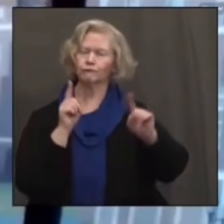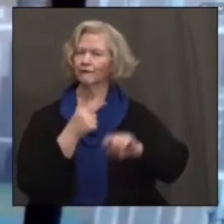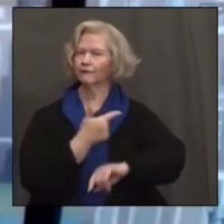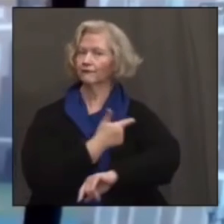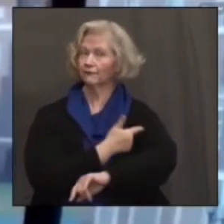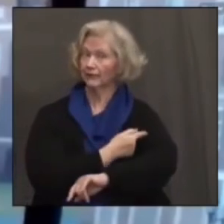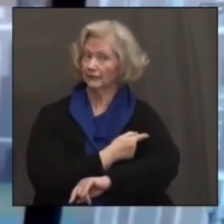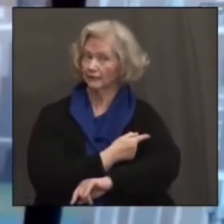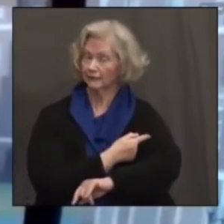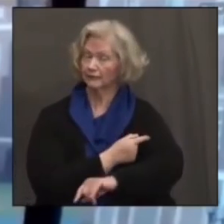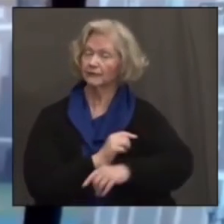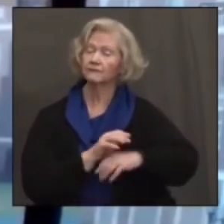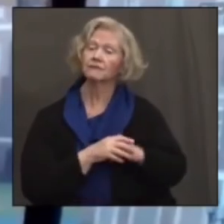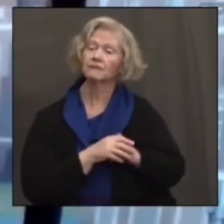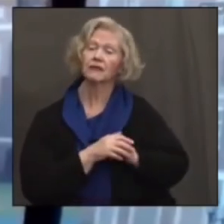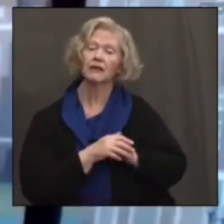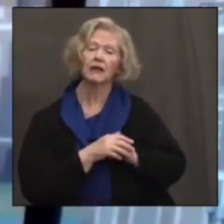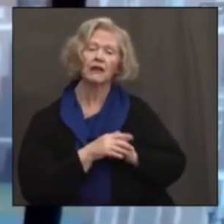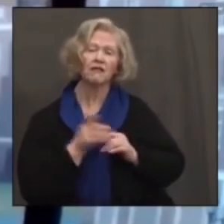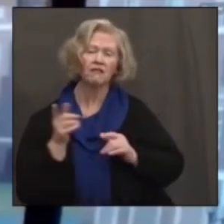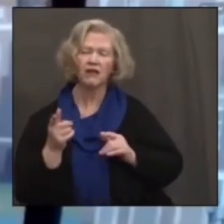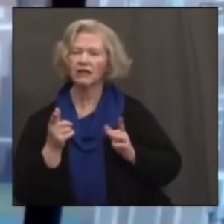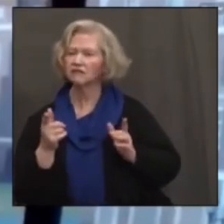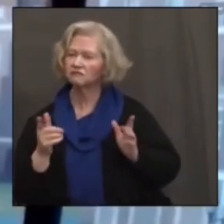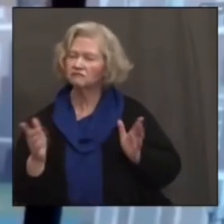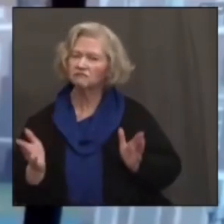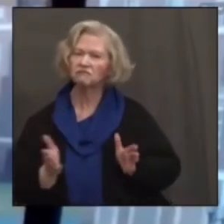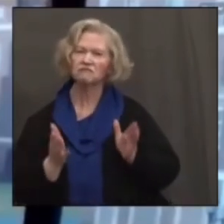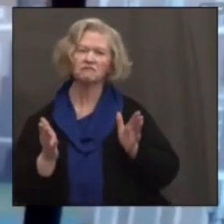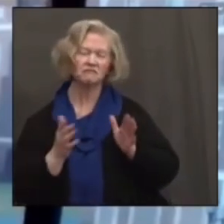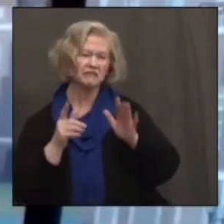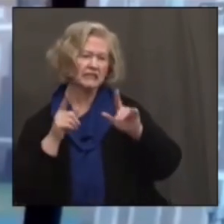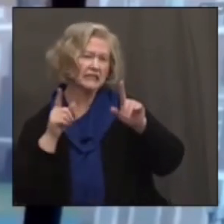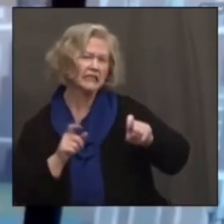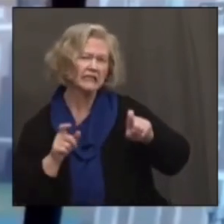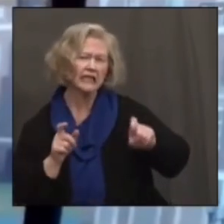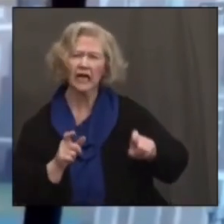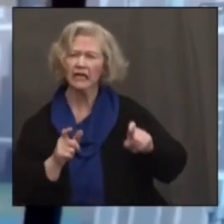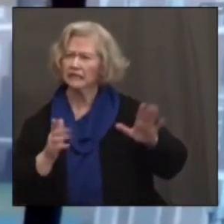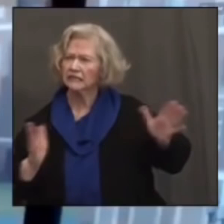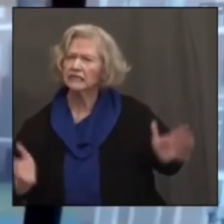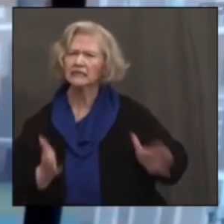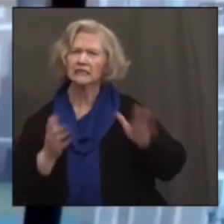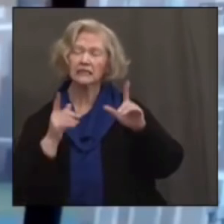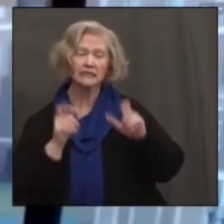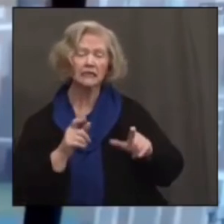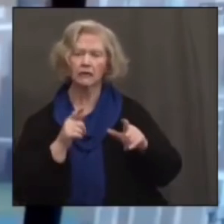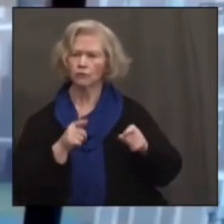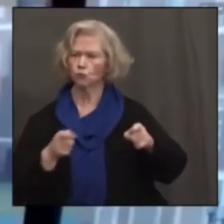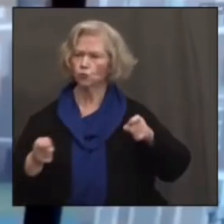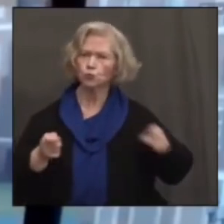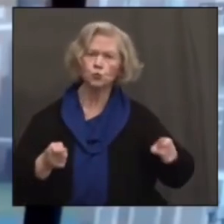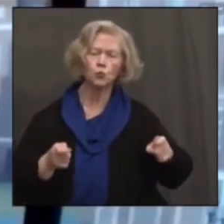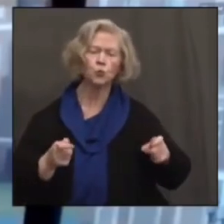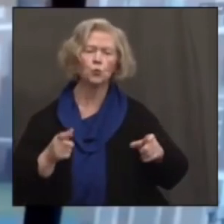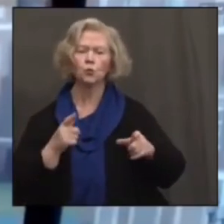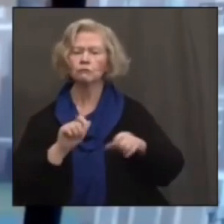in, with respect to mass vaccine testing, control, COVID recovery units